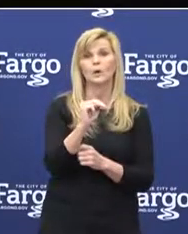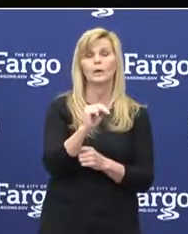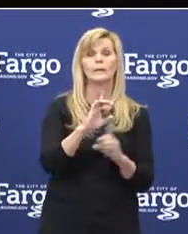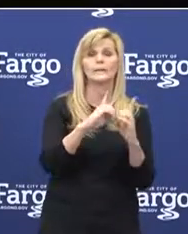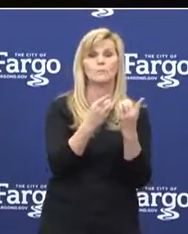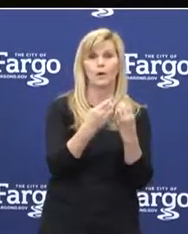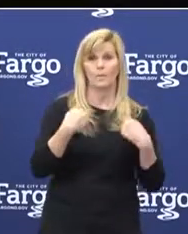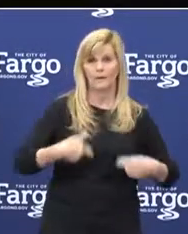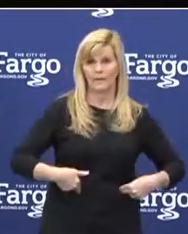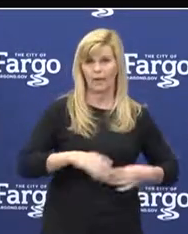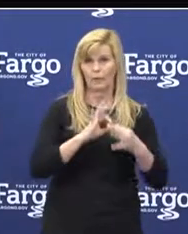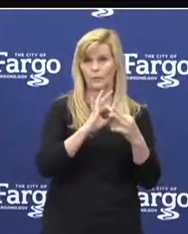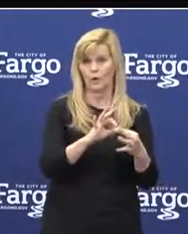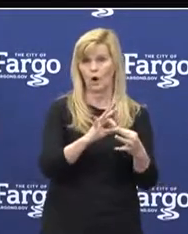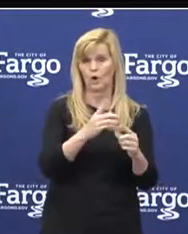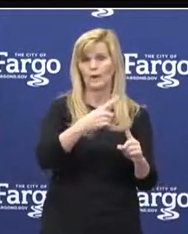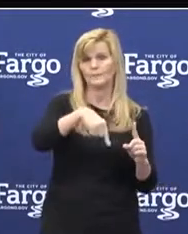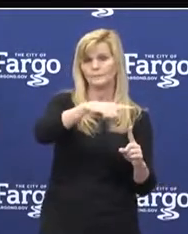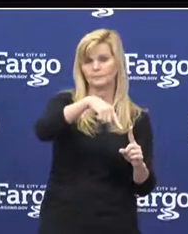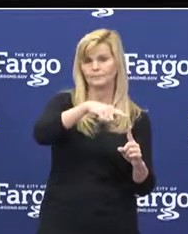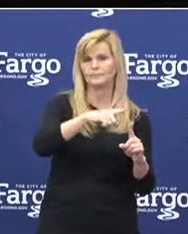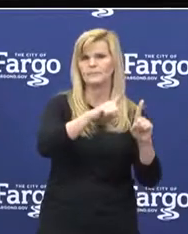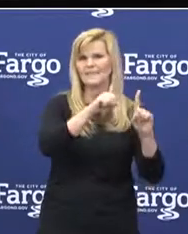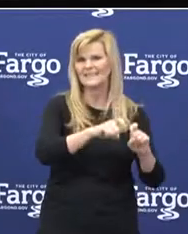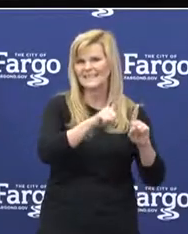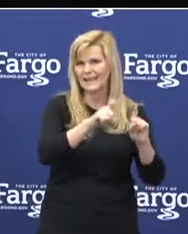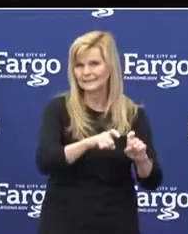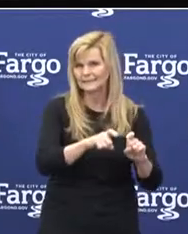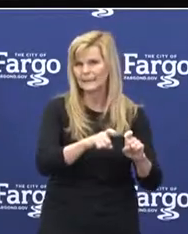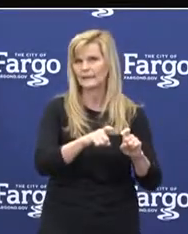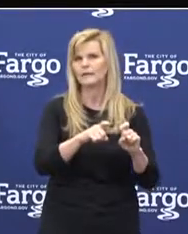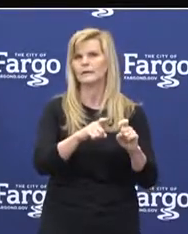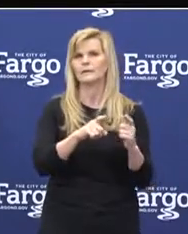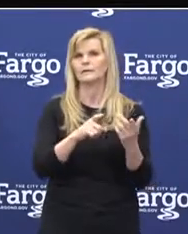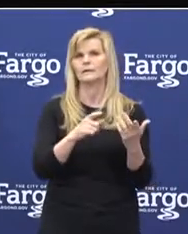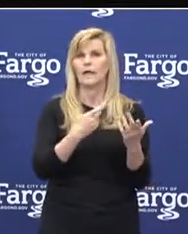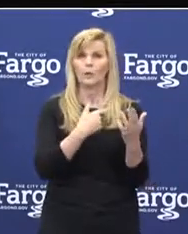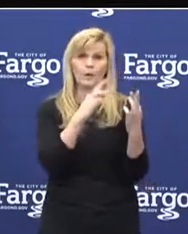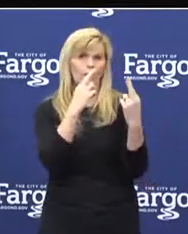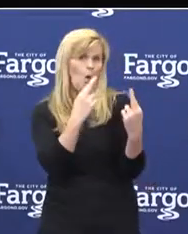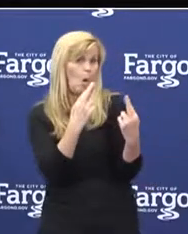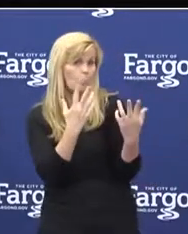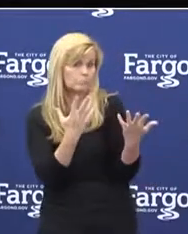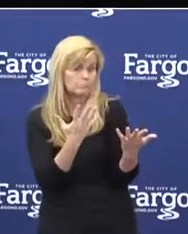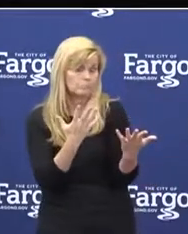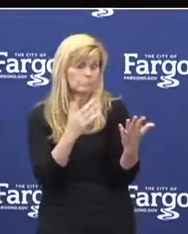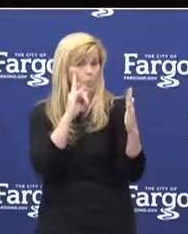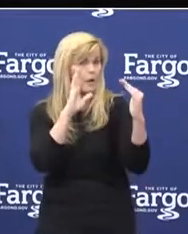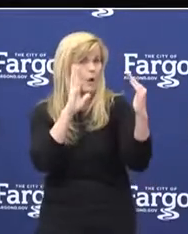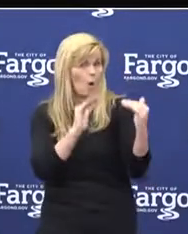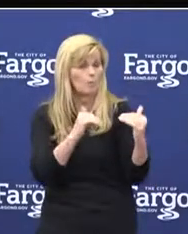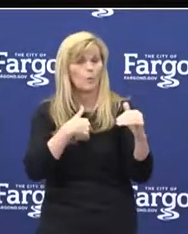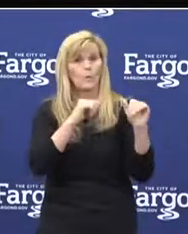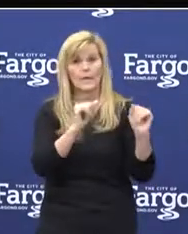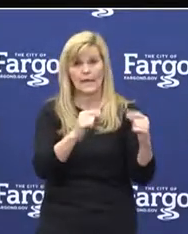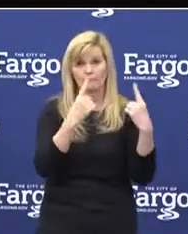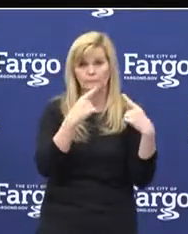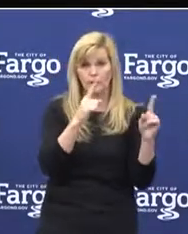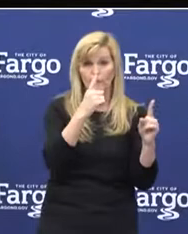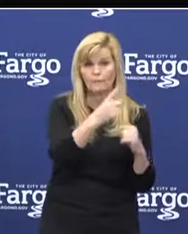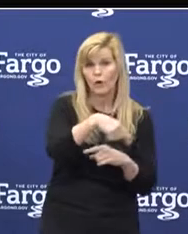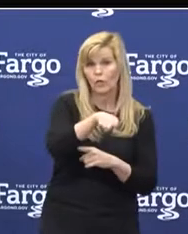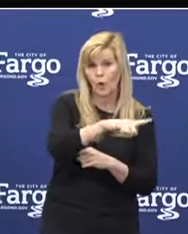about some testing that we hope to initiate in those most vulnerable